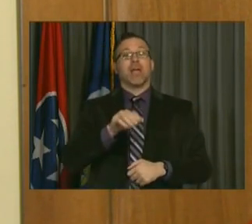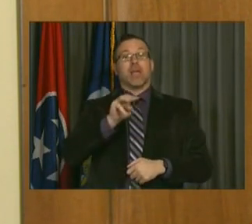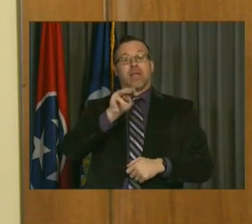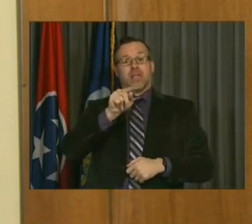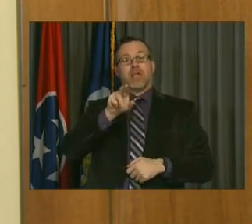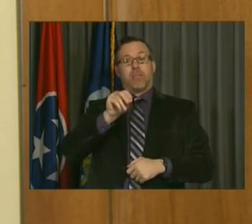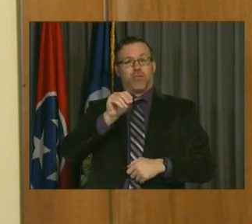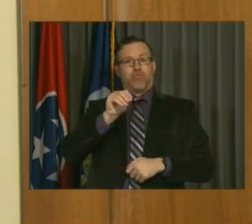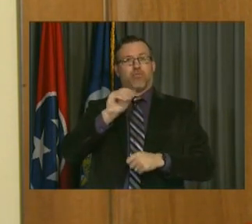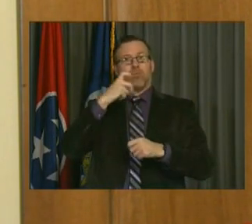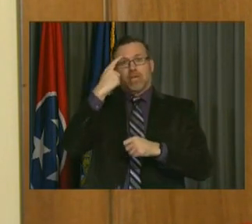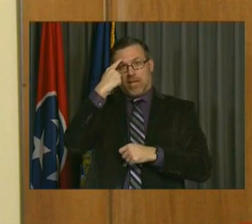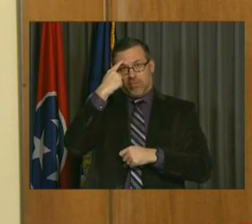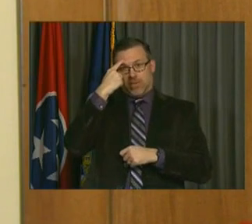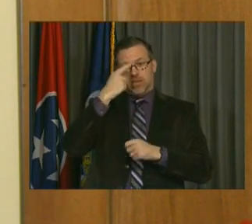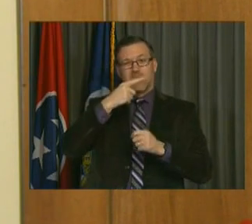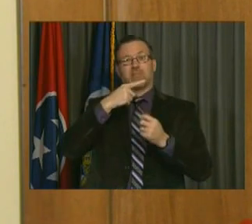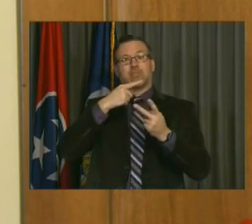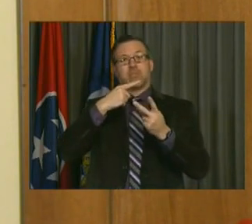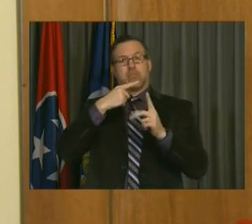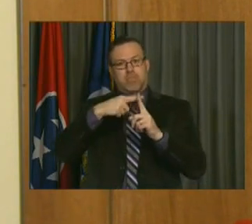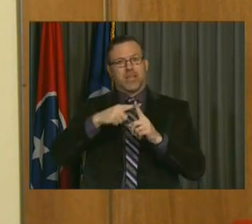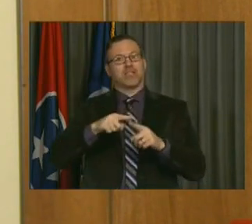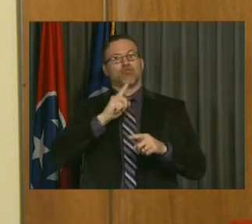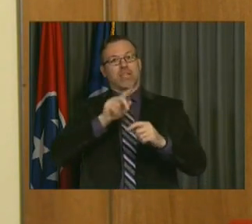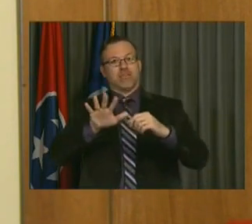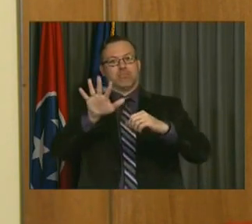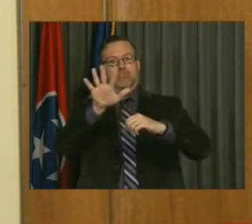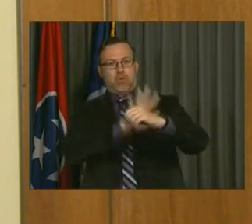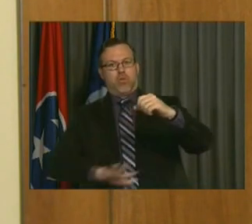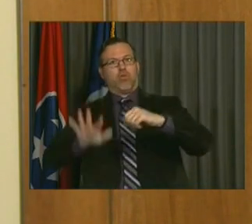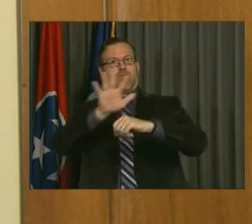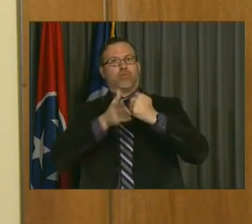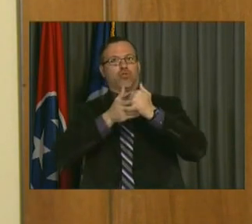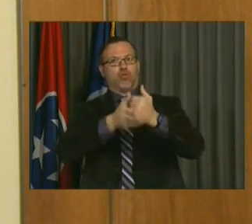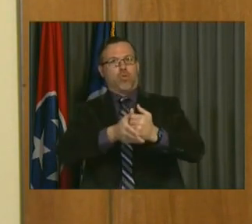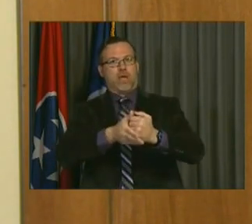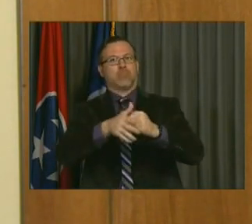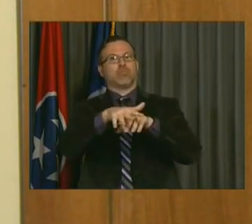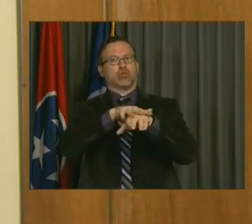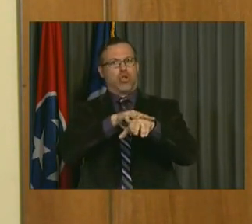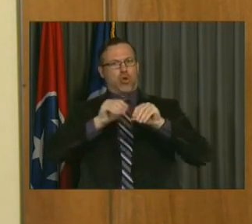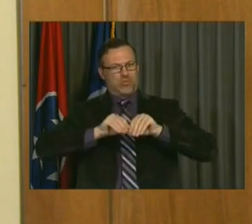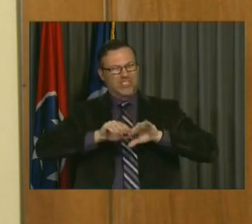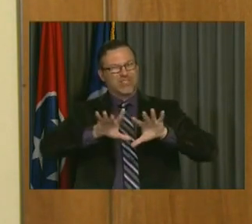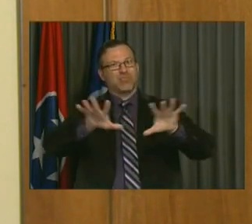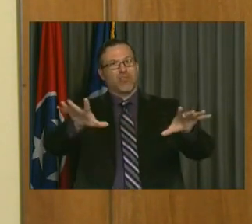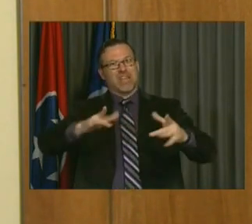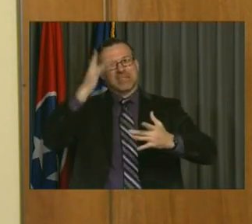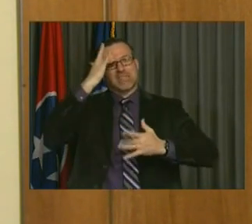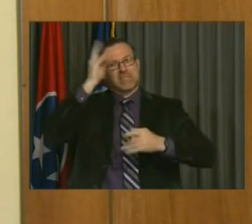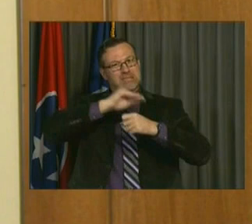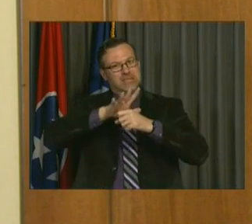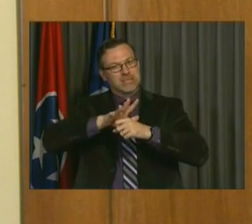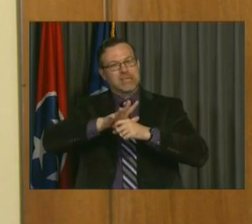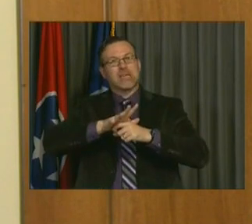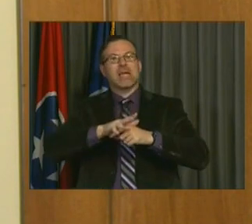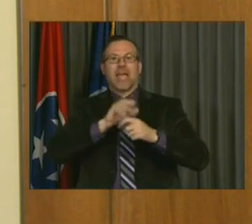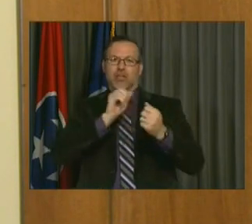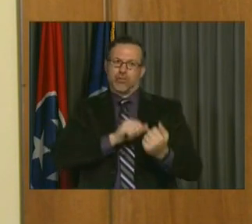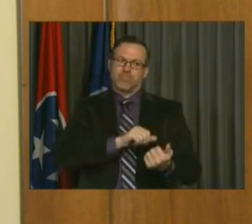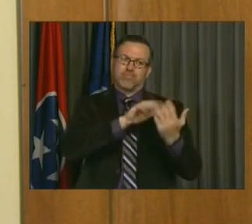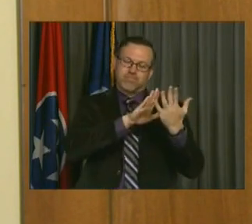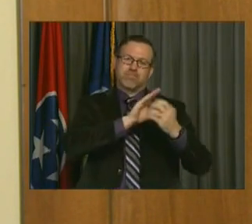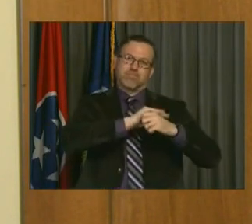government, but also throughout our community to continue to prevent the spread of the virus and to respond to the COVID crisis